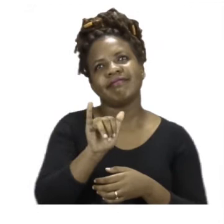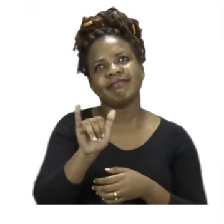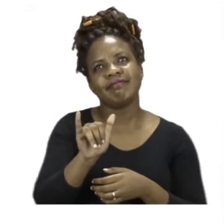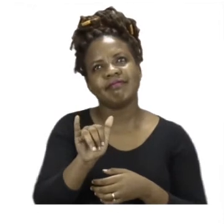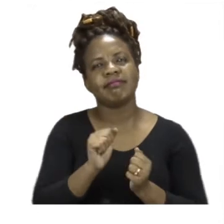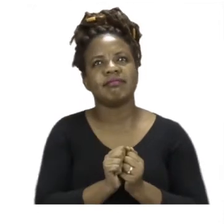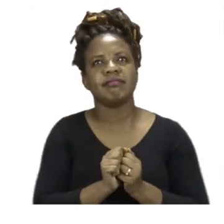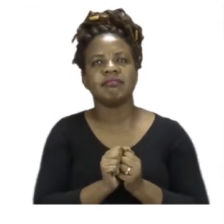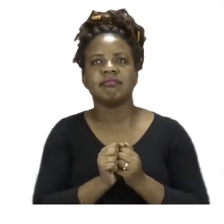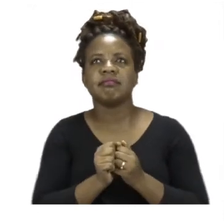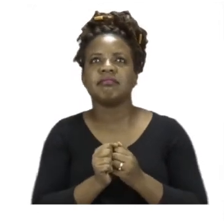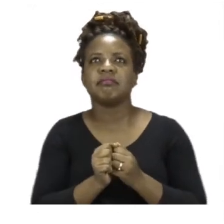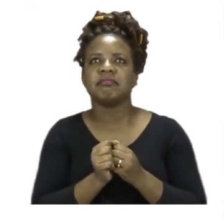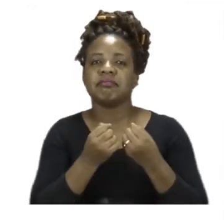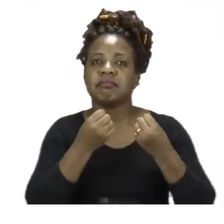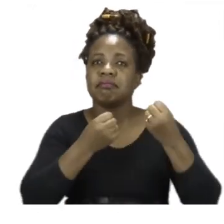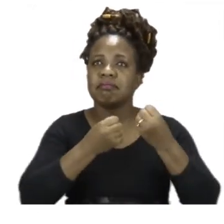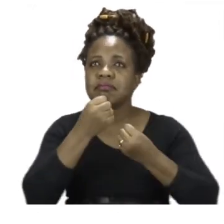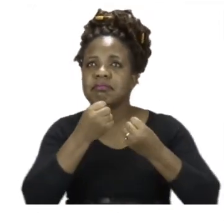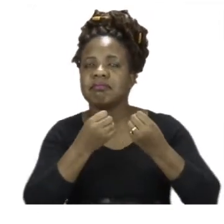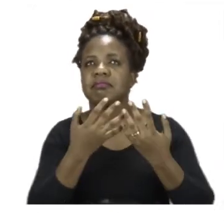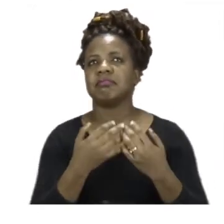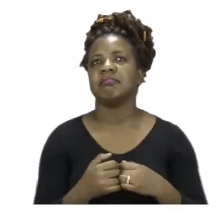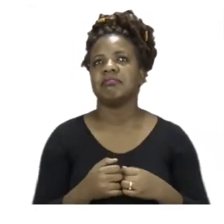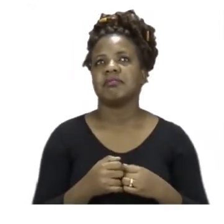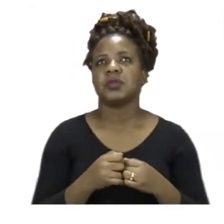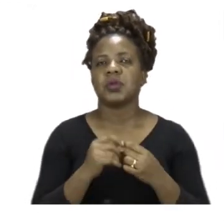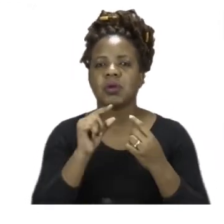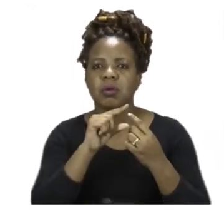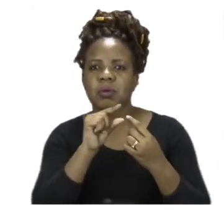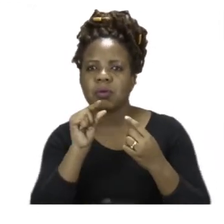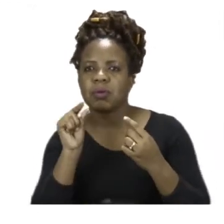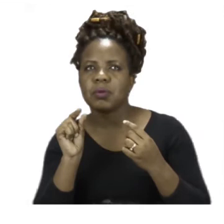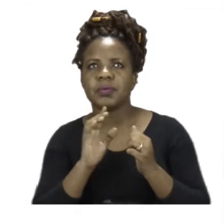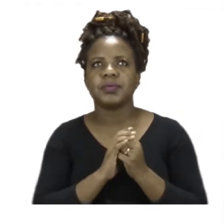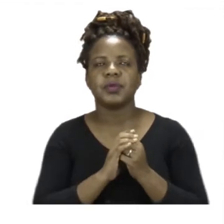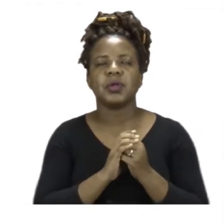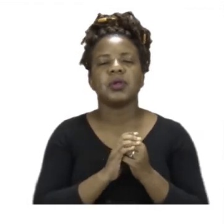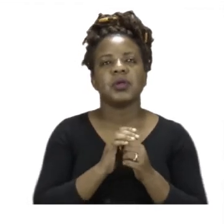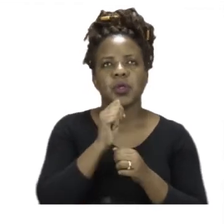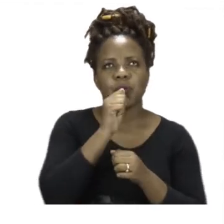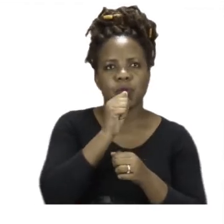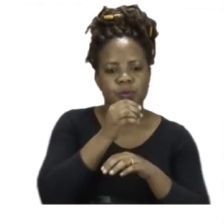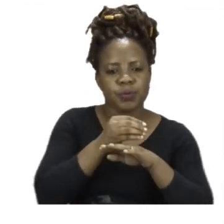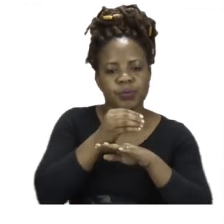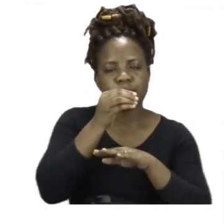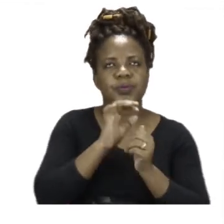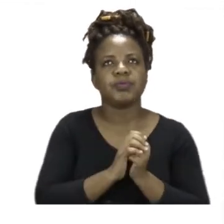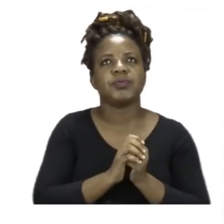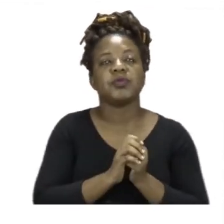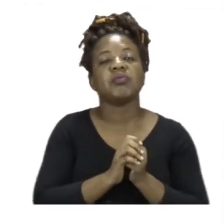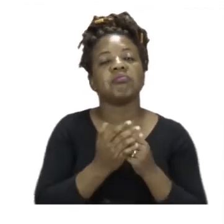Well if you said that the car is the heaviest. Well done. So I'd like you to put a one